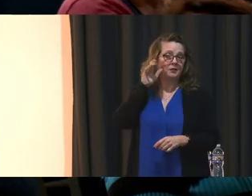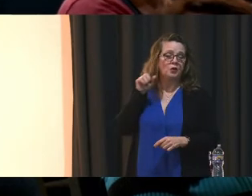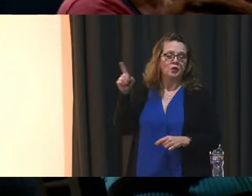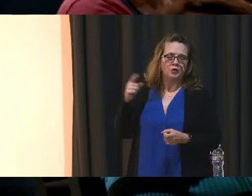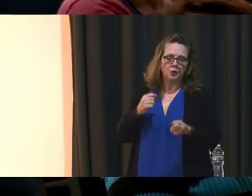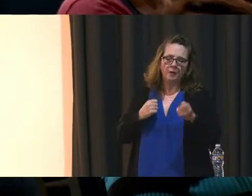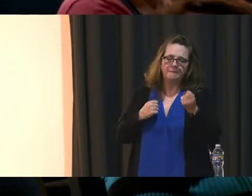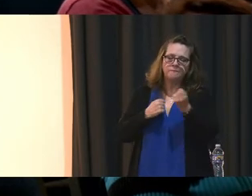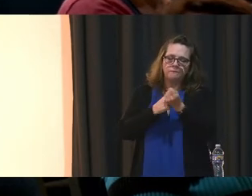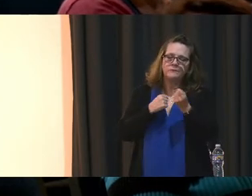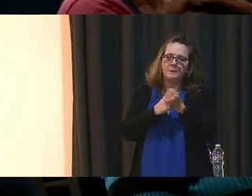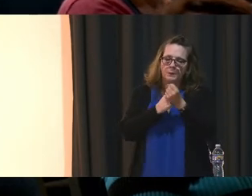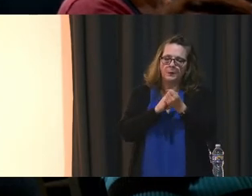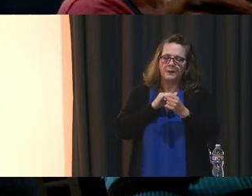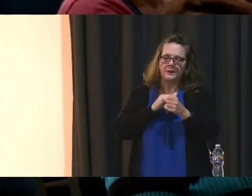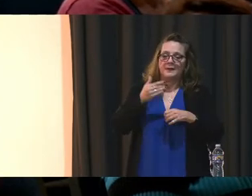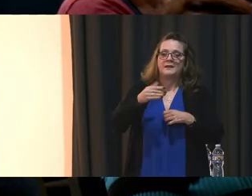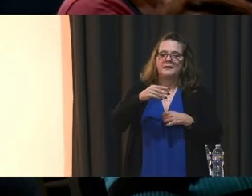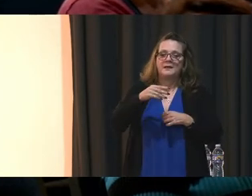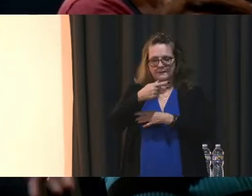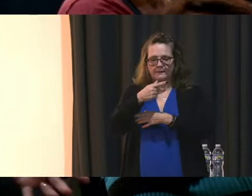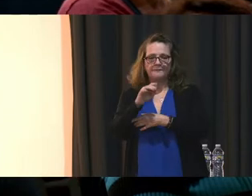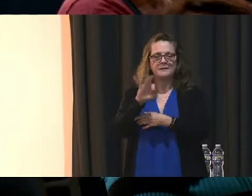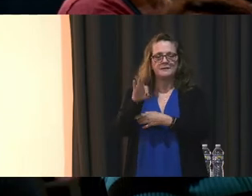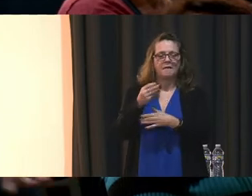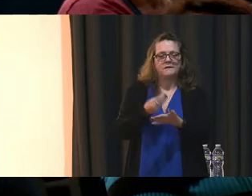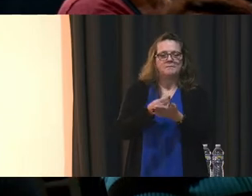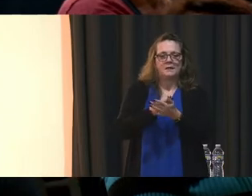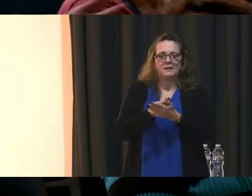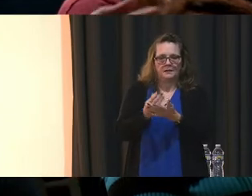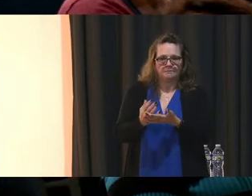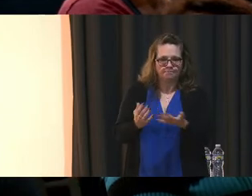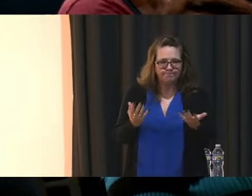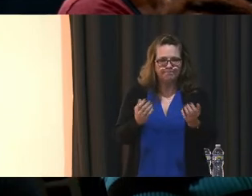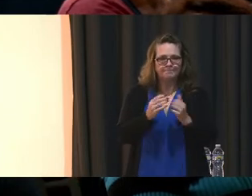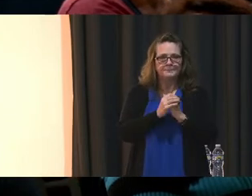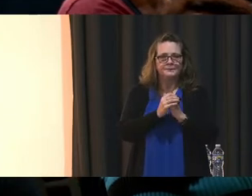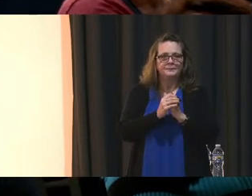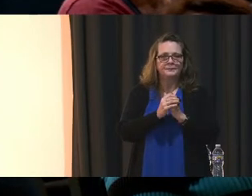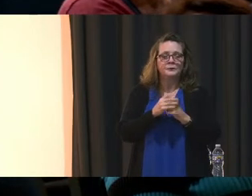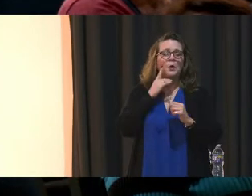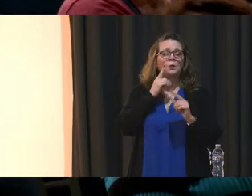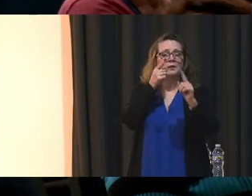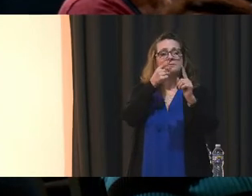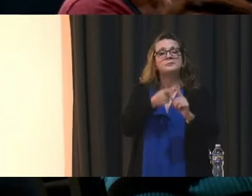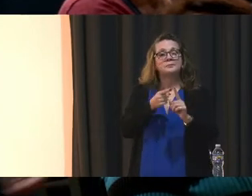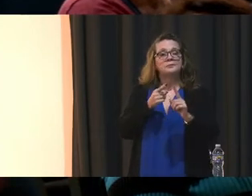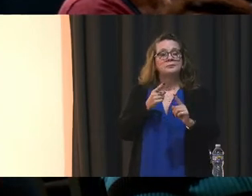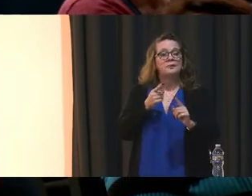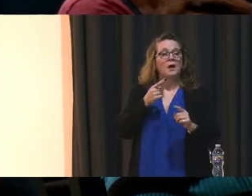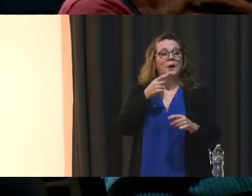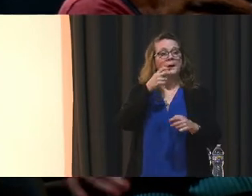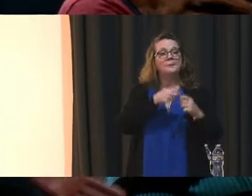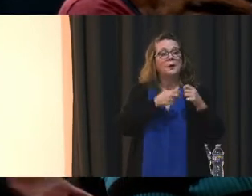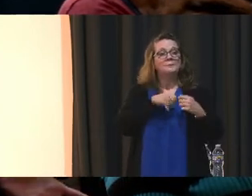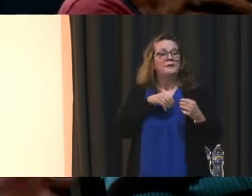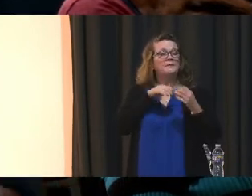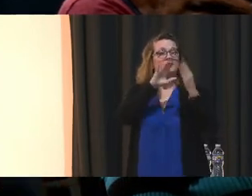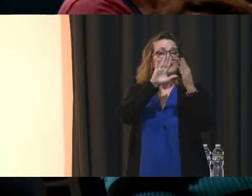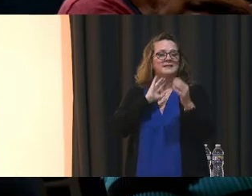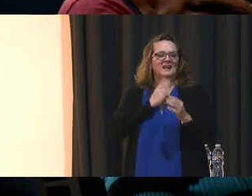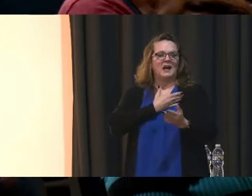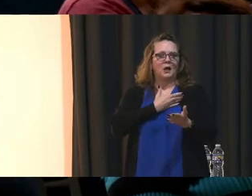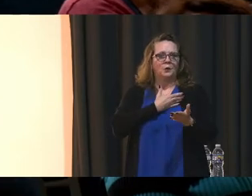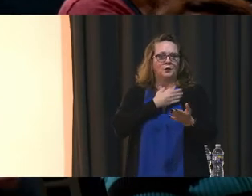phase of funding. And I want to highlight some of the problems facing our kids specifically